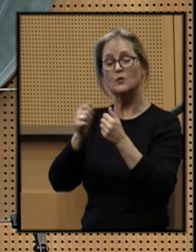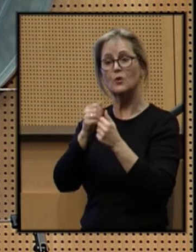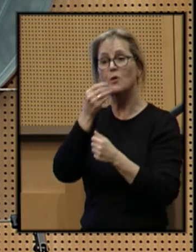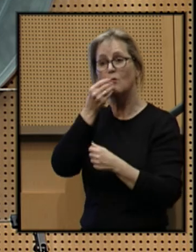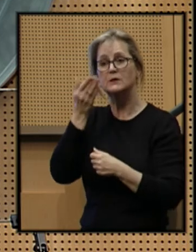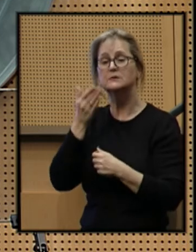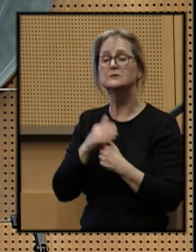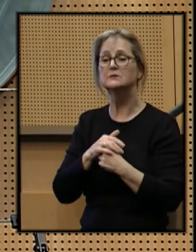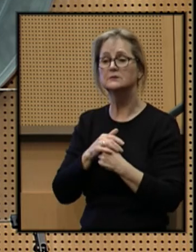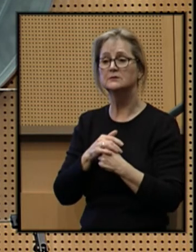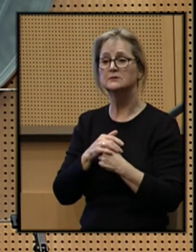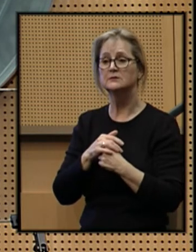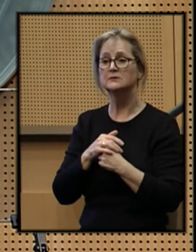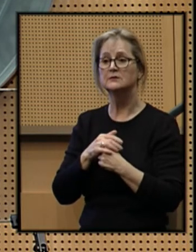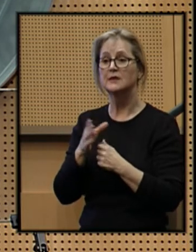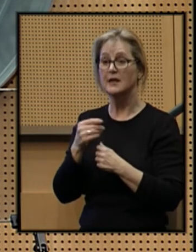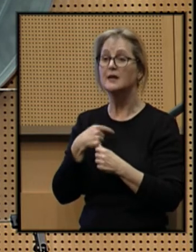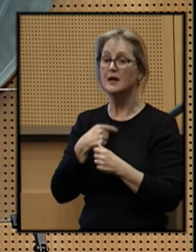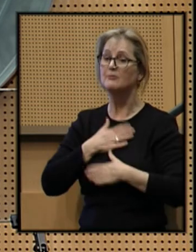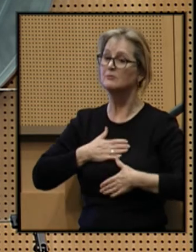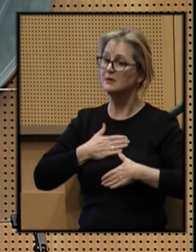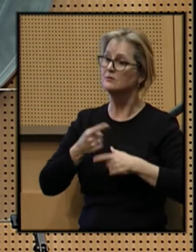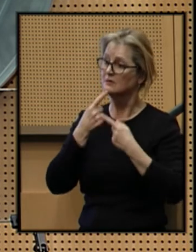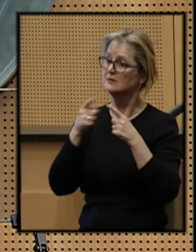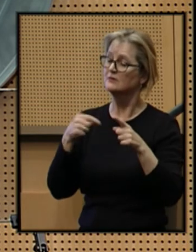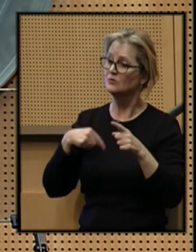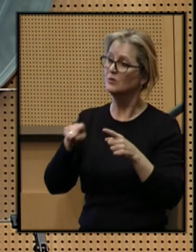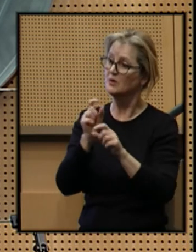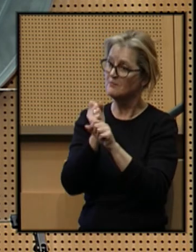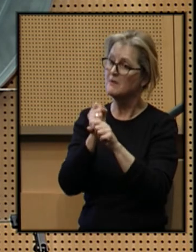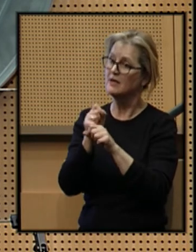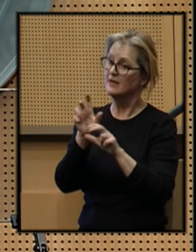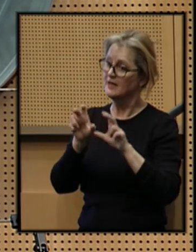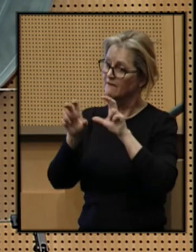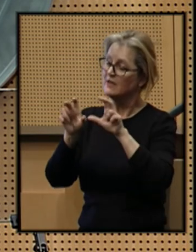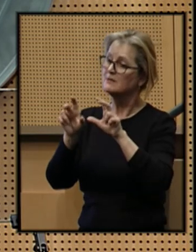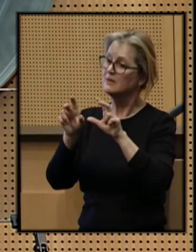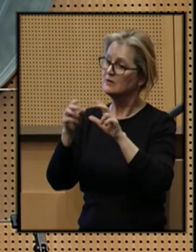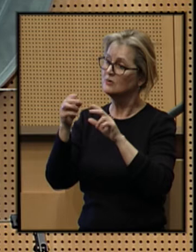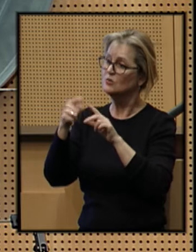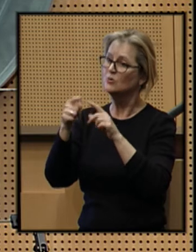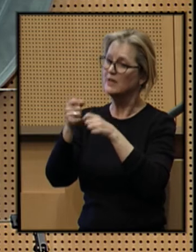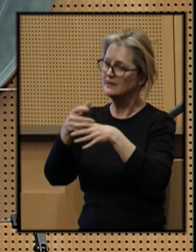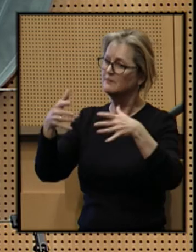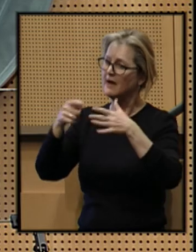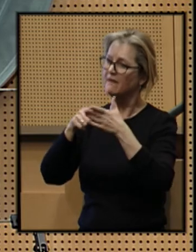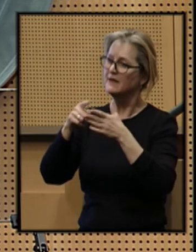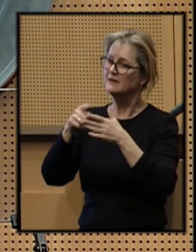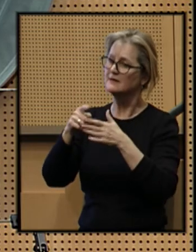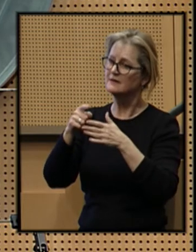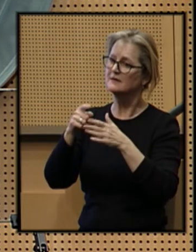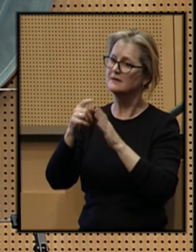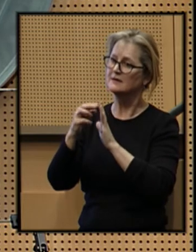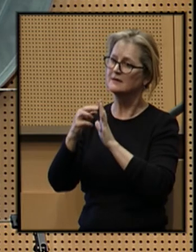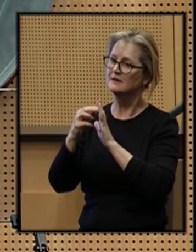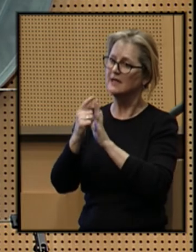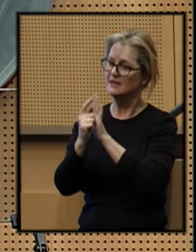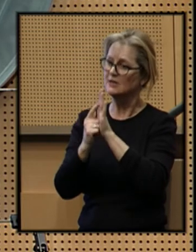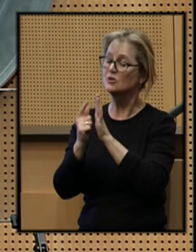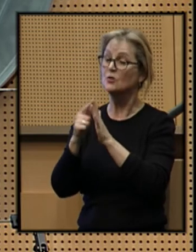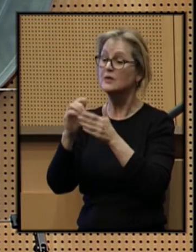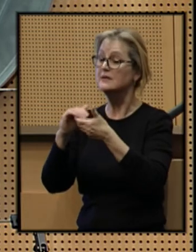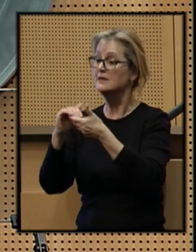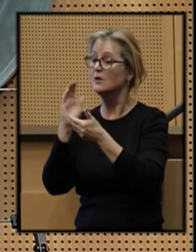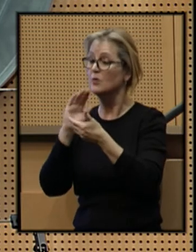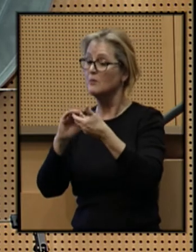homelessness. And I am pleased to announce that we are making investments to expand this initiative. And this May, the city will partner